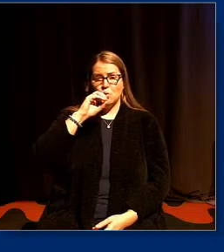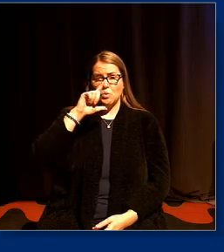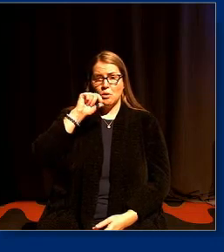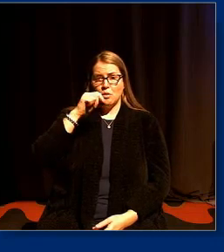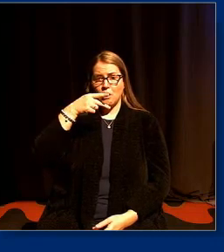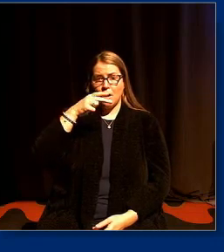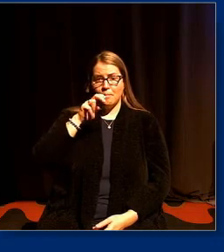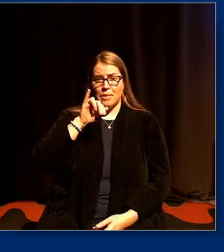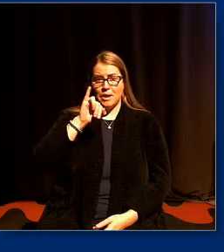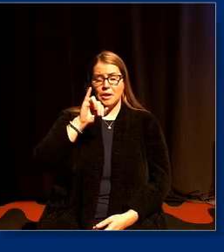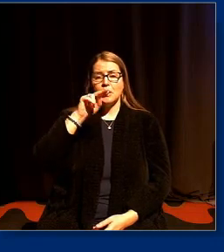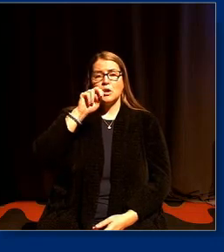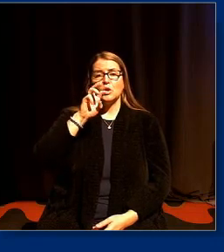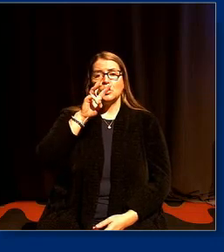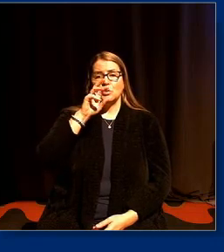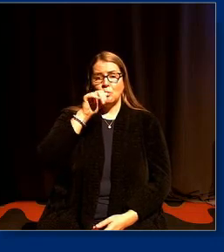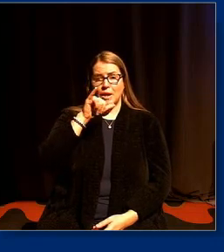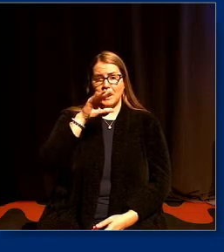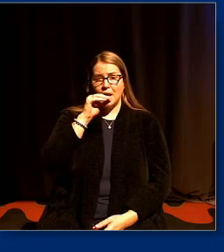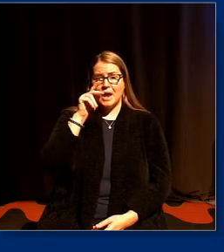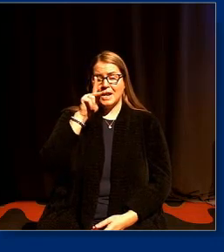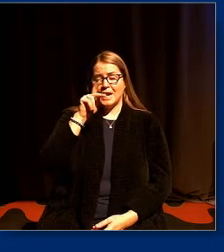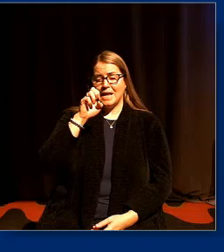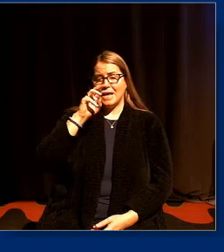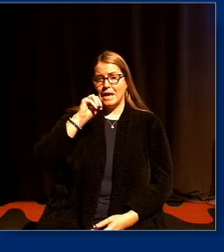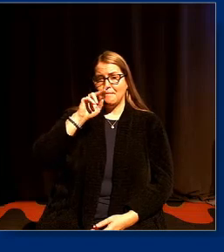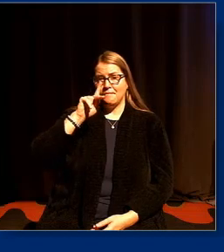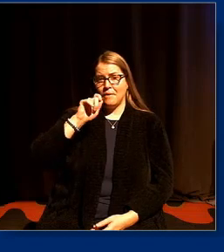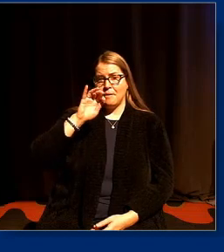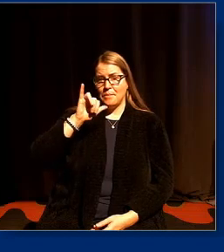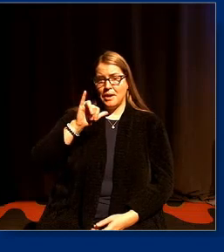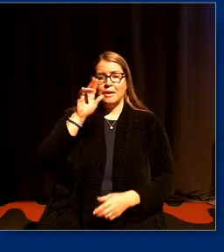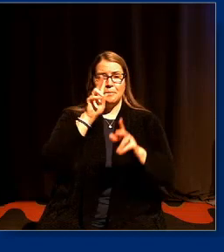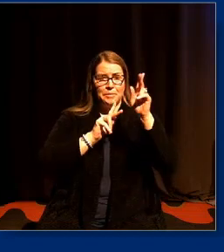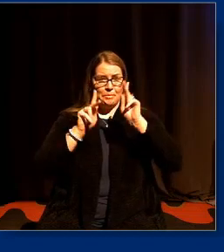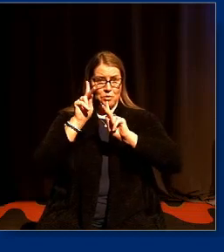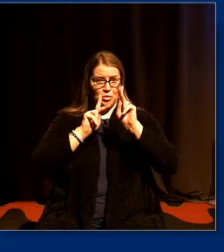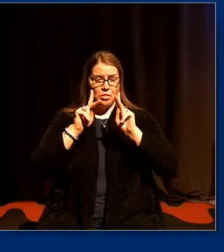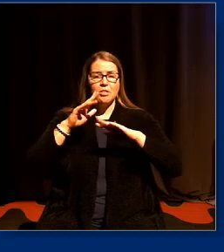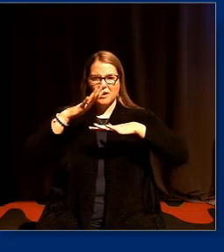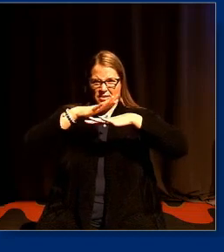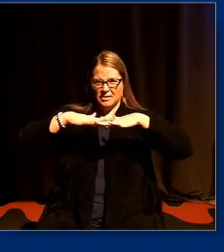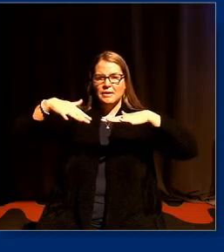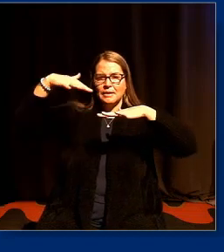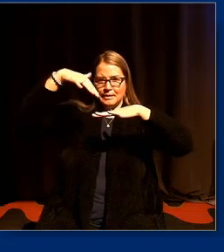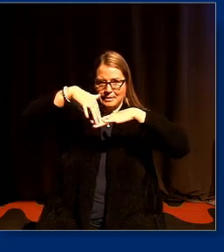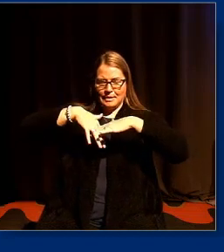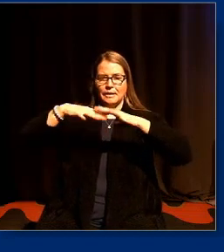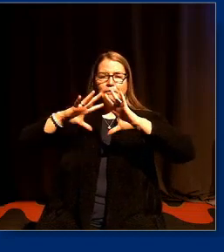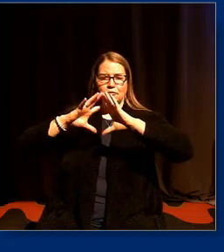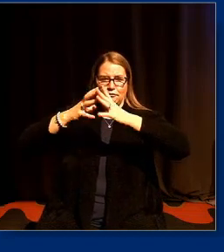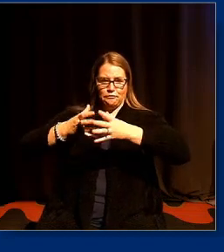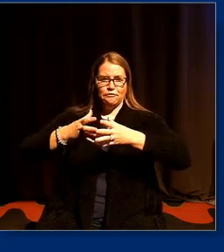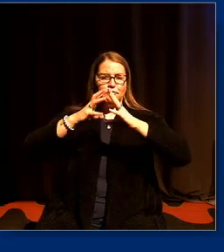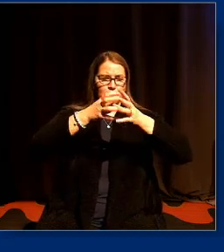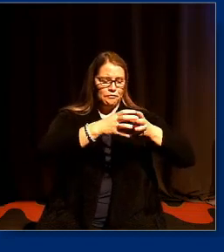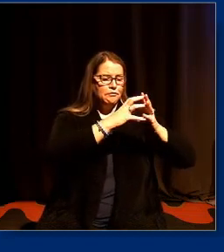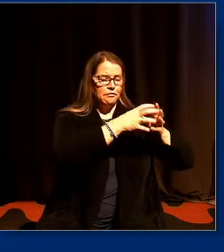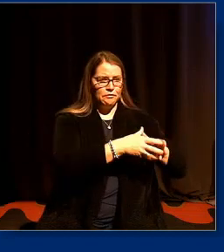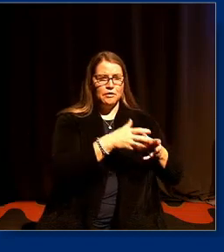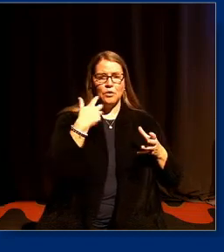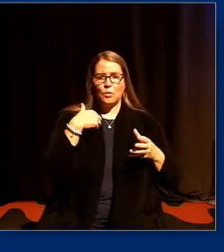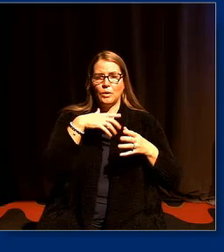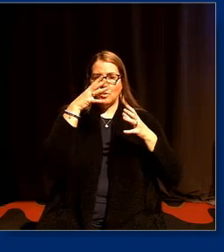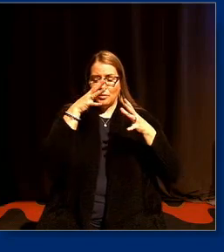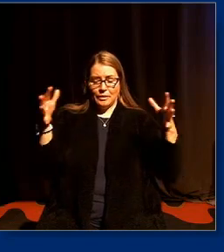the new way and the kemwewe people as we engage today may we continue to consider how we will gather in